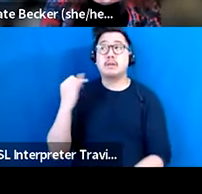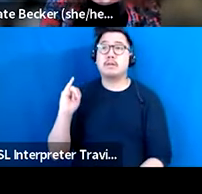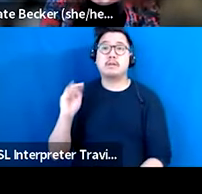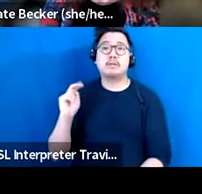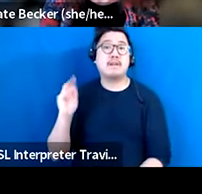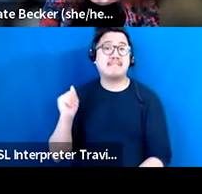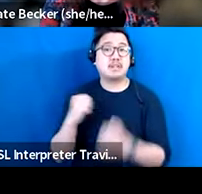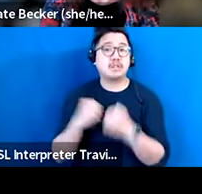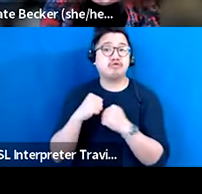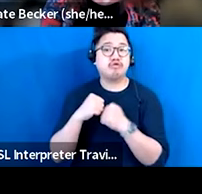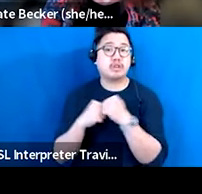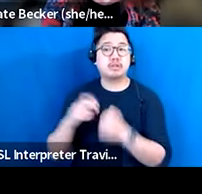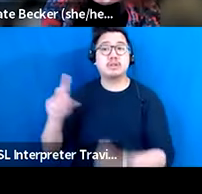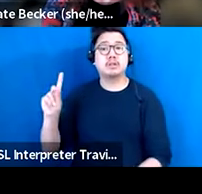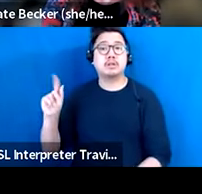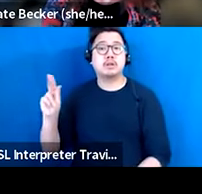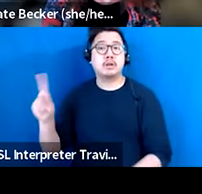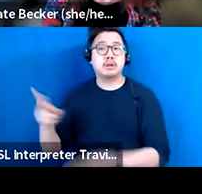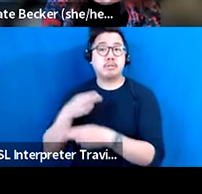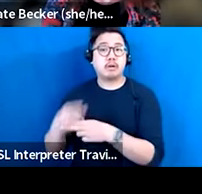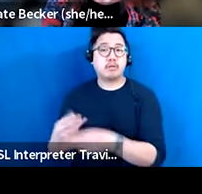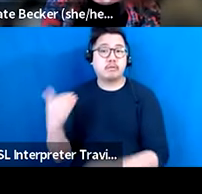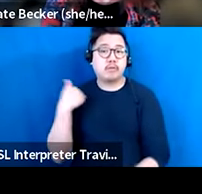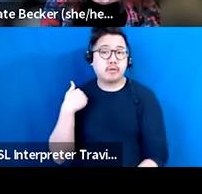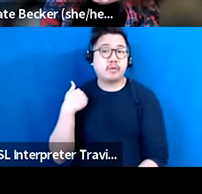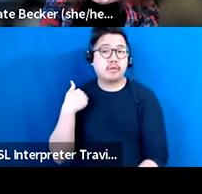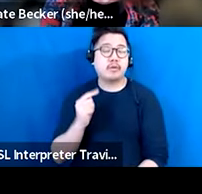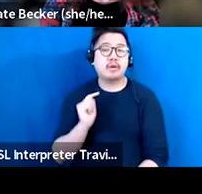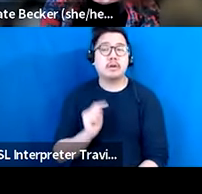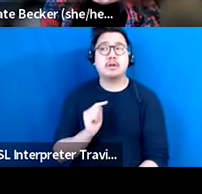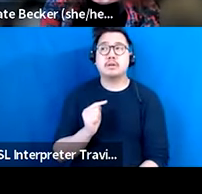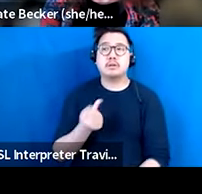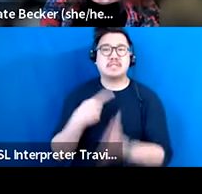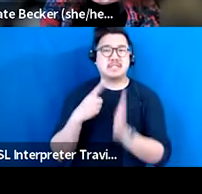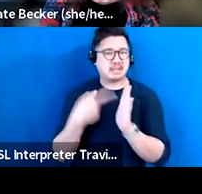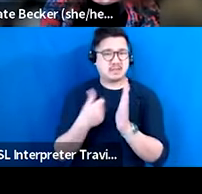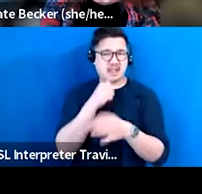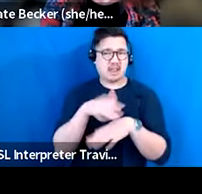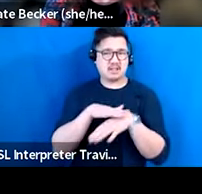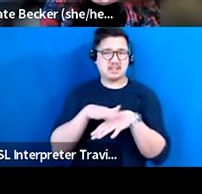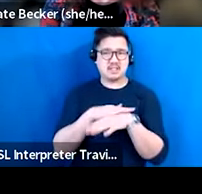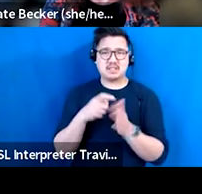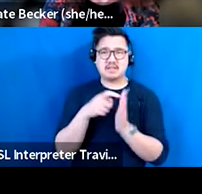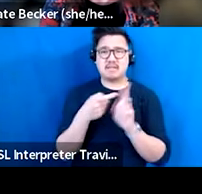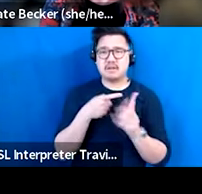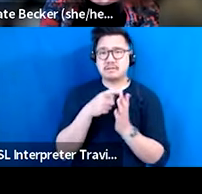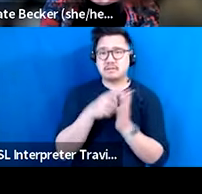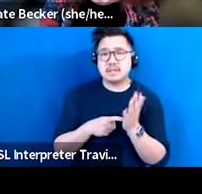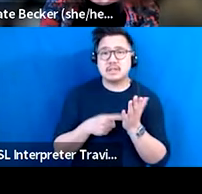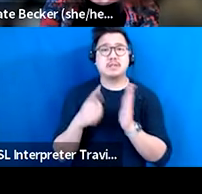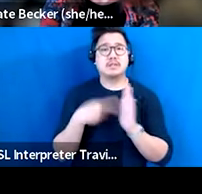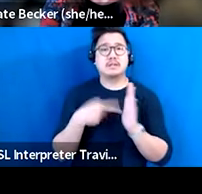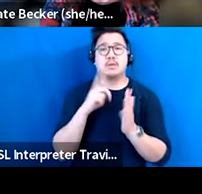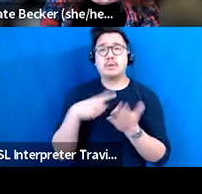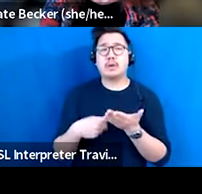David mentioned this earlier, that it's not always going to be like, like nuts and bolts. Sometimes it's like, it's going to be your software.